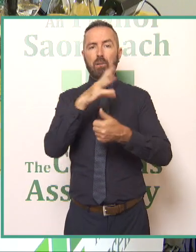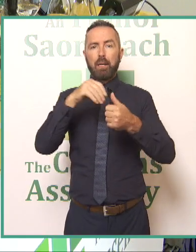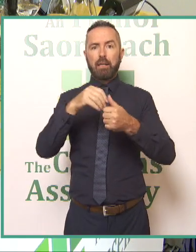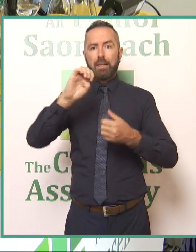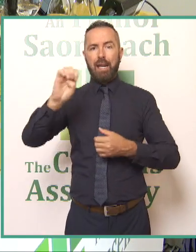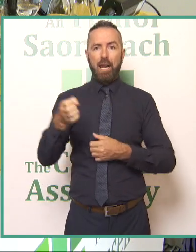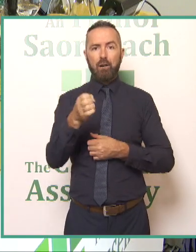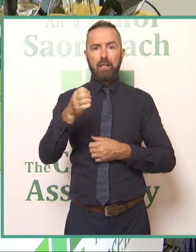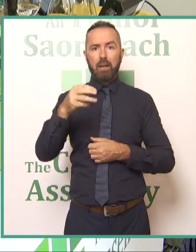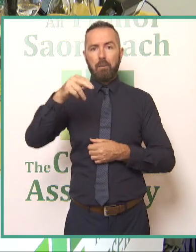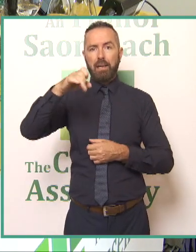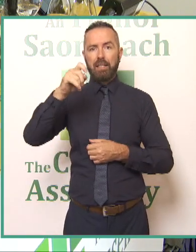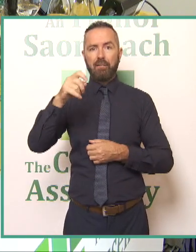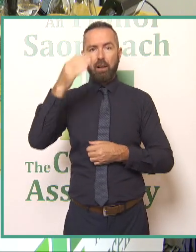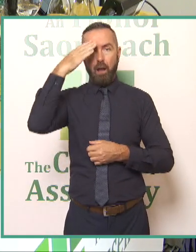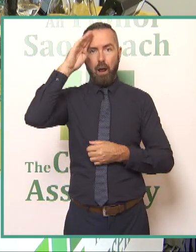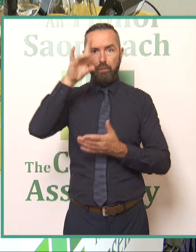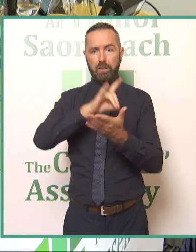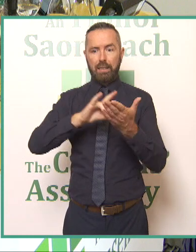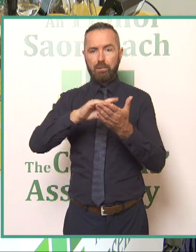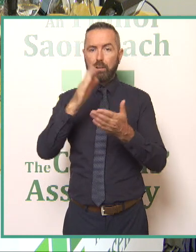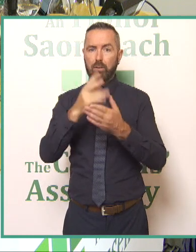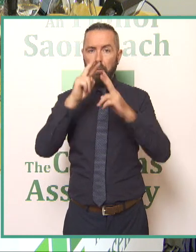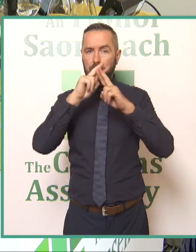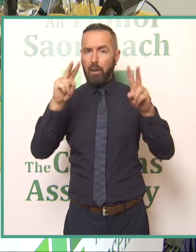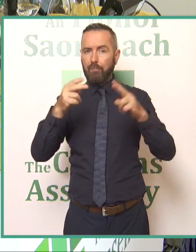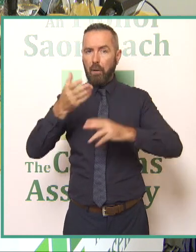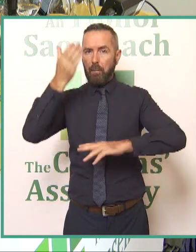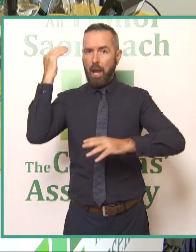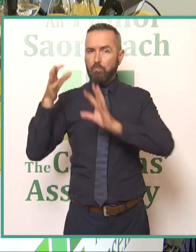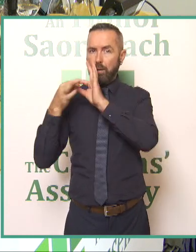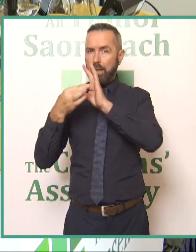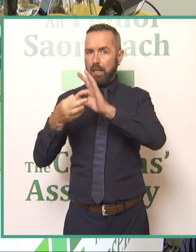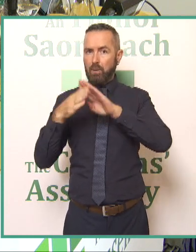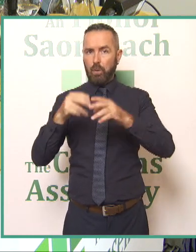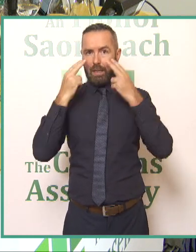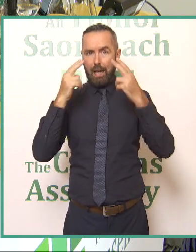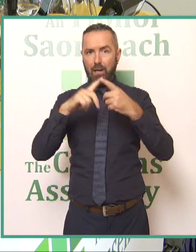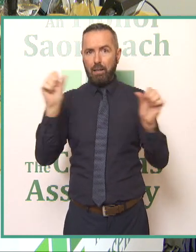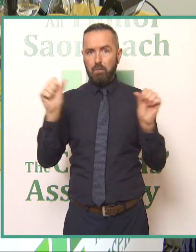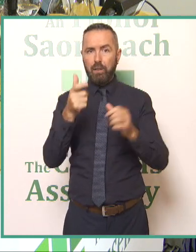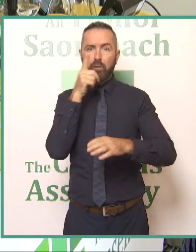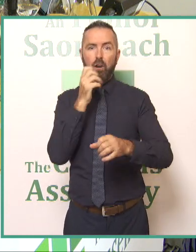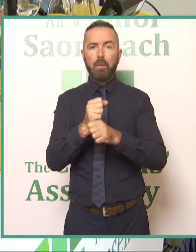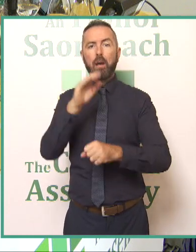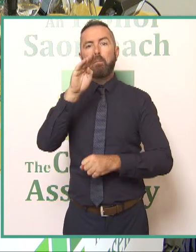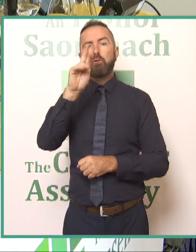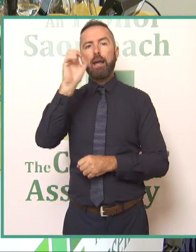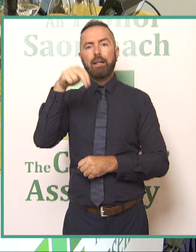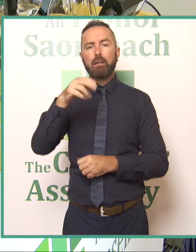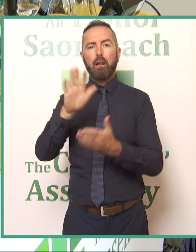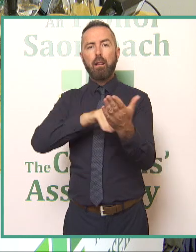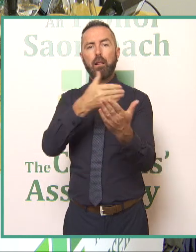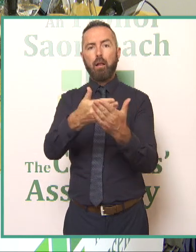history and she's going to give us some insights into our past relationships with nature and a short talk on Brechen law which came before so please give